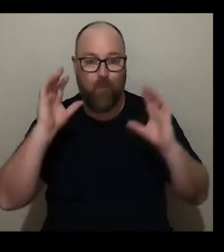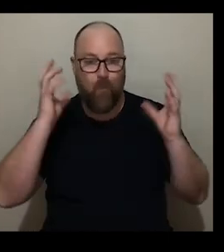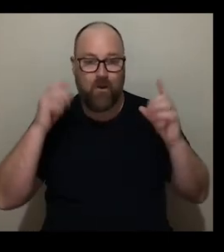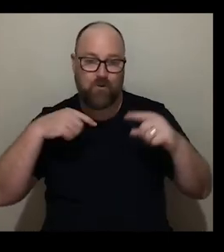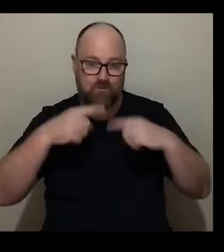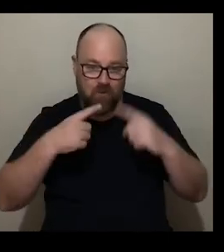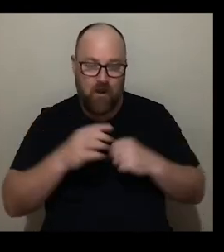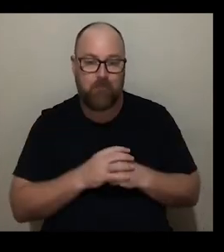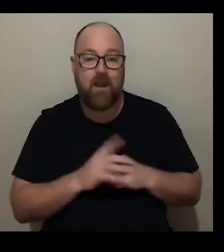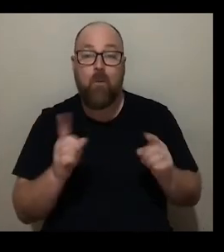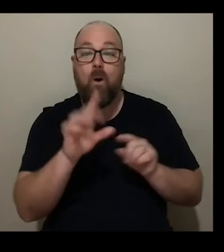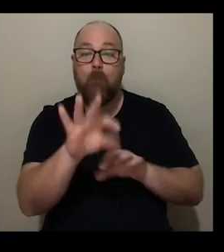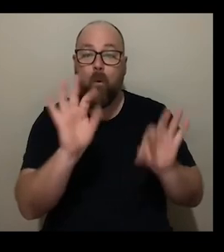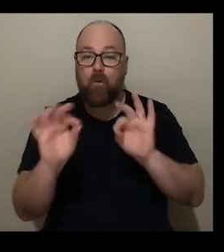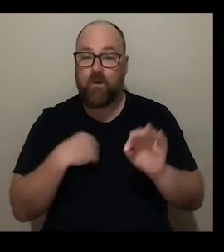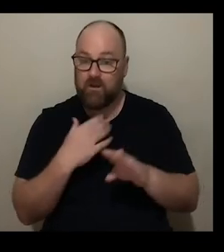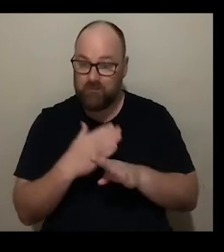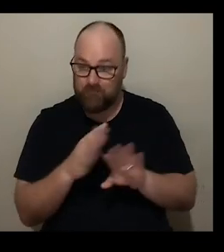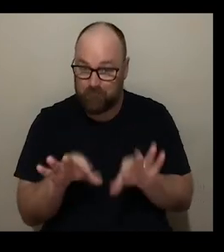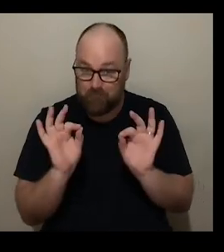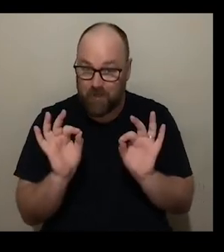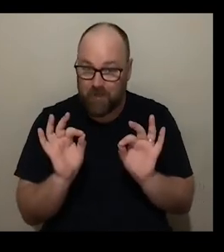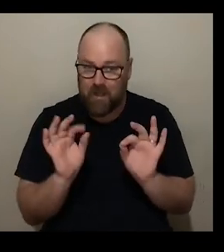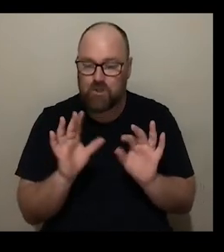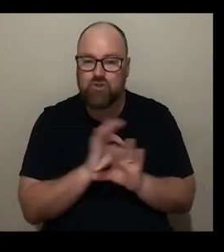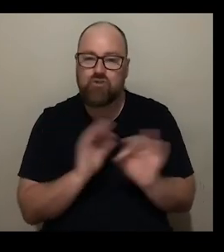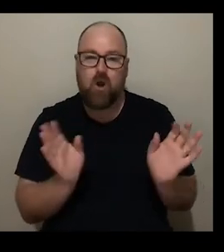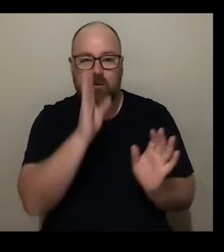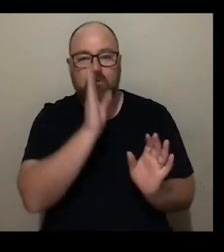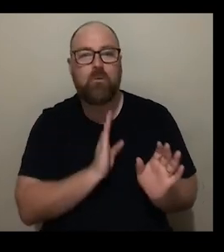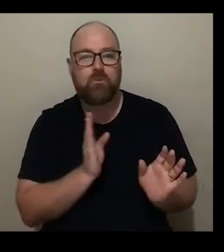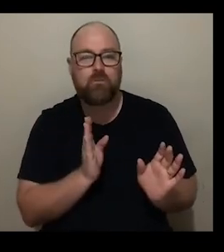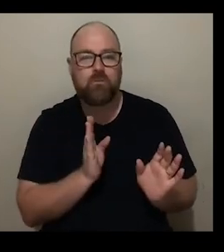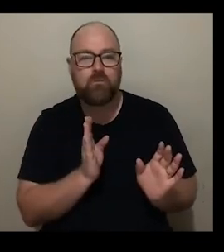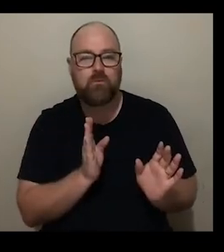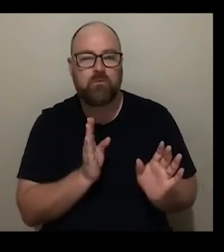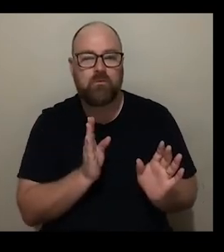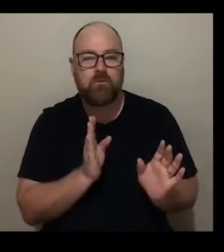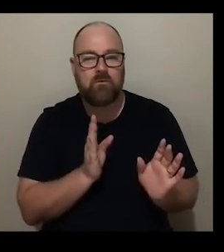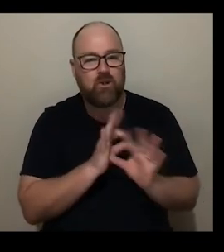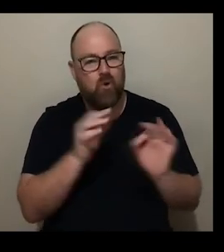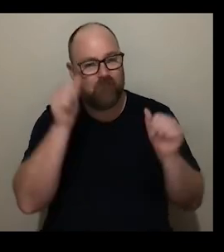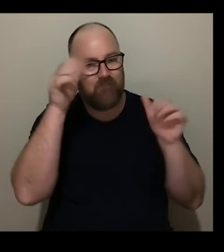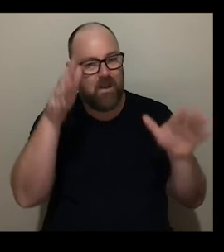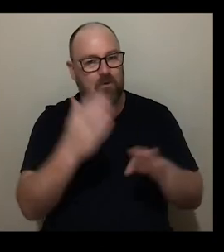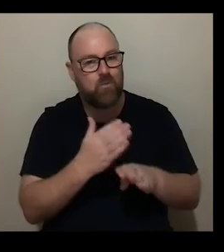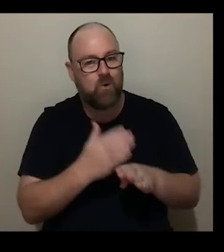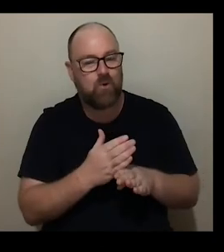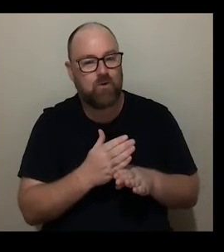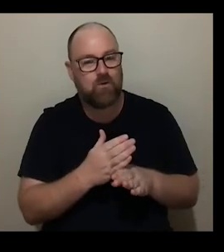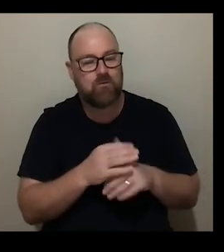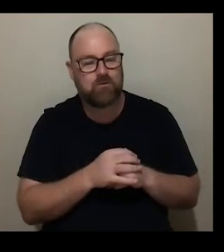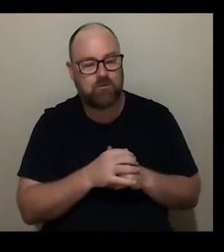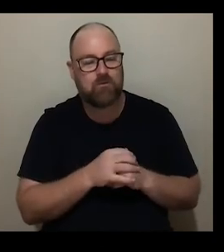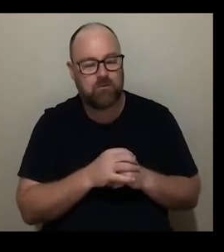the works we're choosing are perhaps not the kind of works which have had loads and loads of platform in the past so